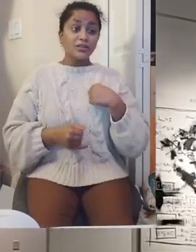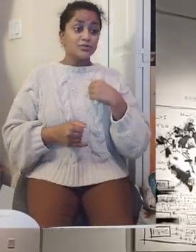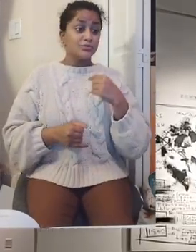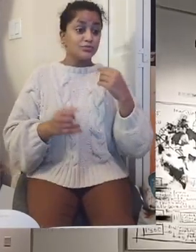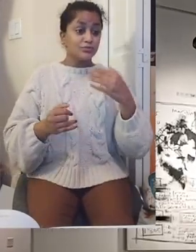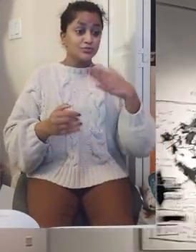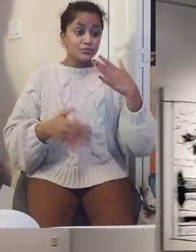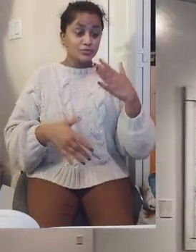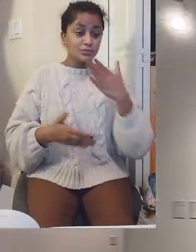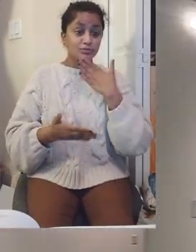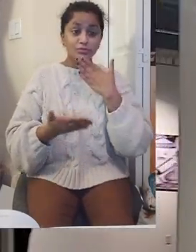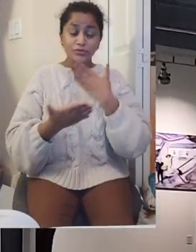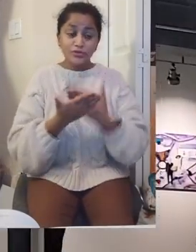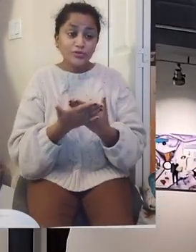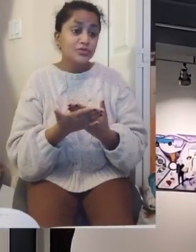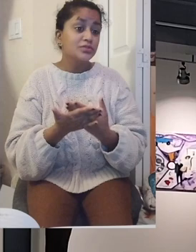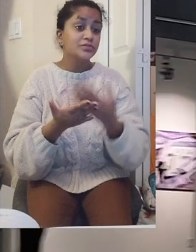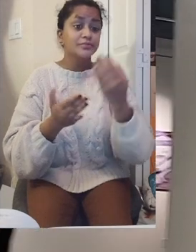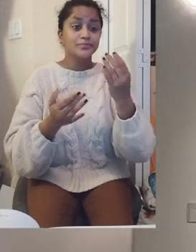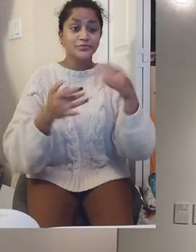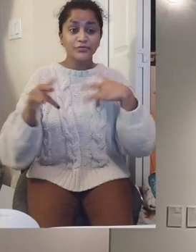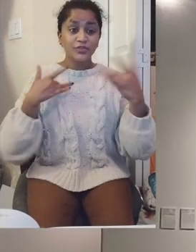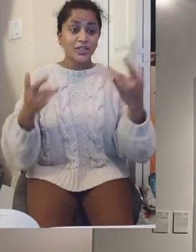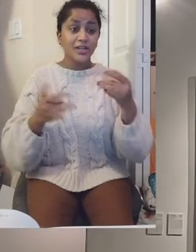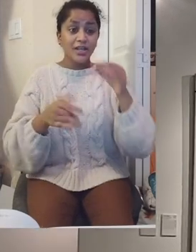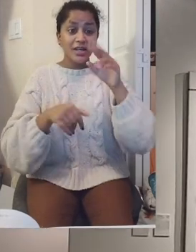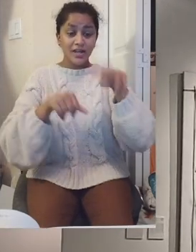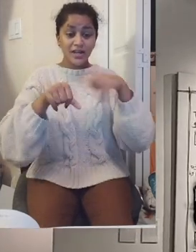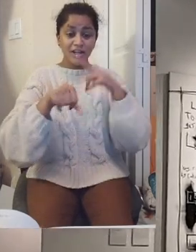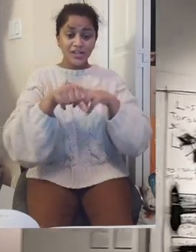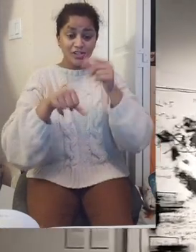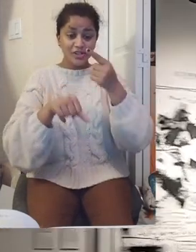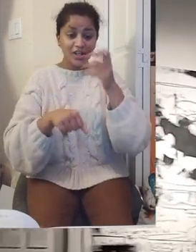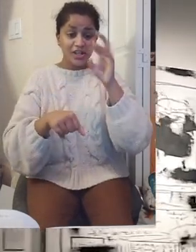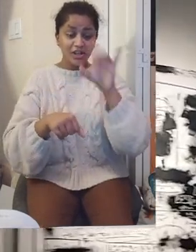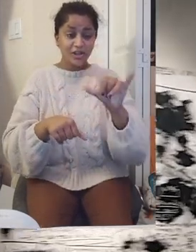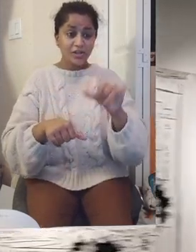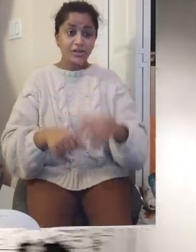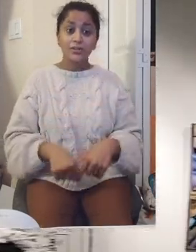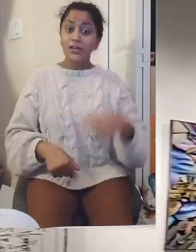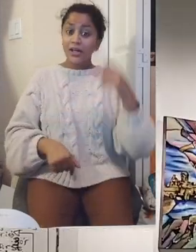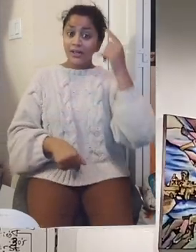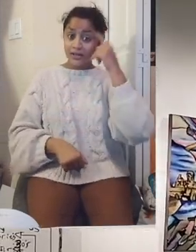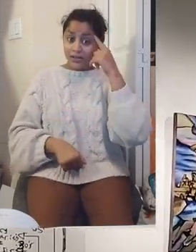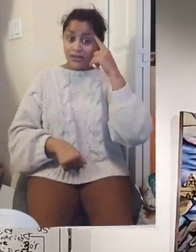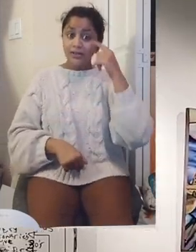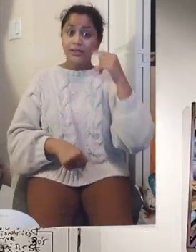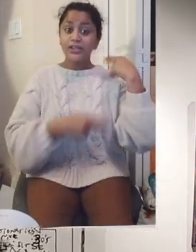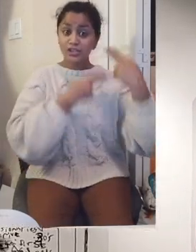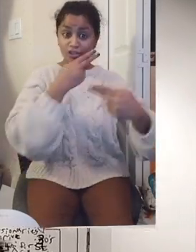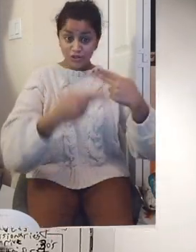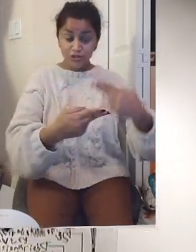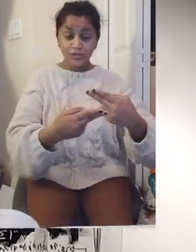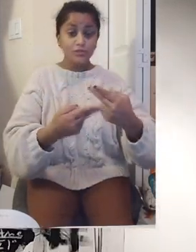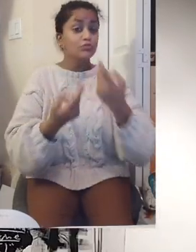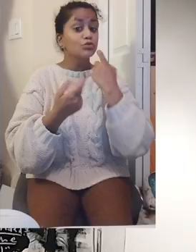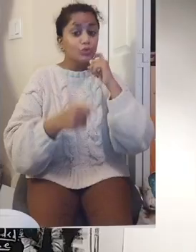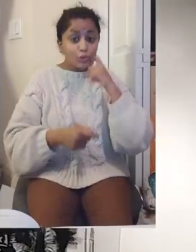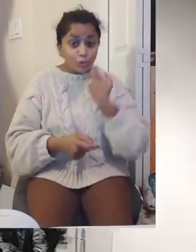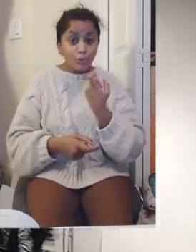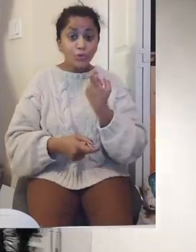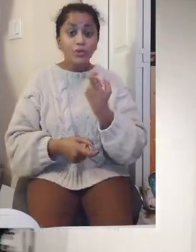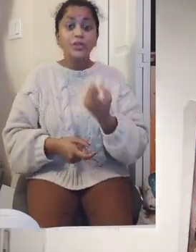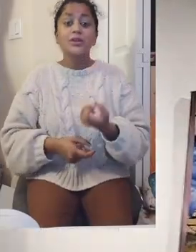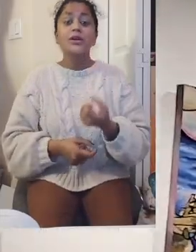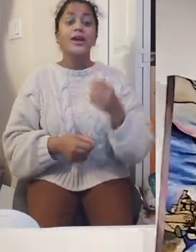It was a real privilege to attend the 81 Degrees West Art Exhibition at the National